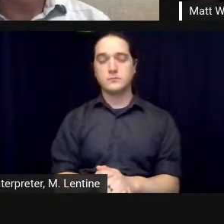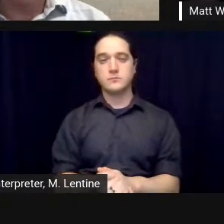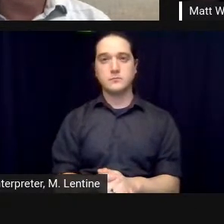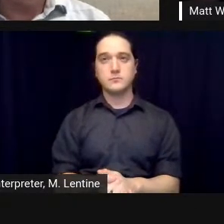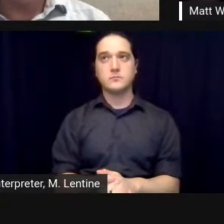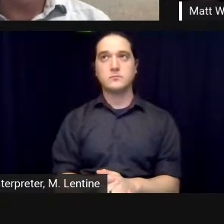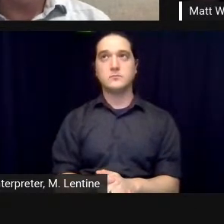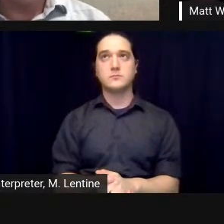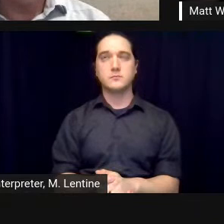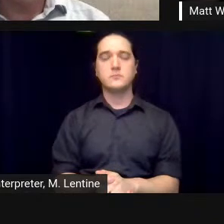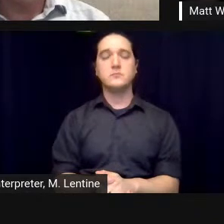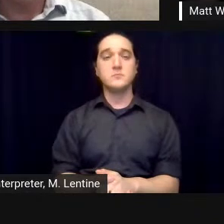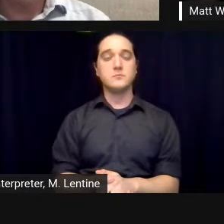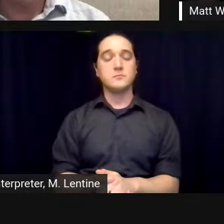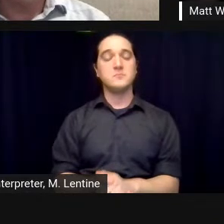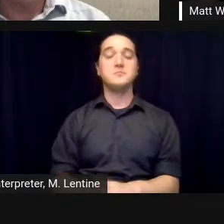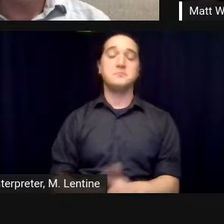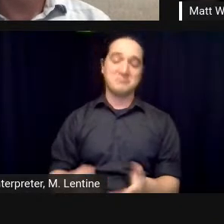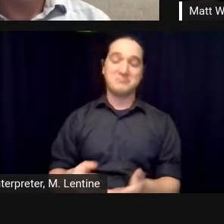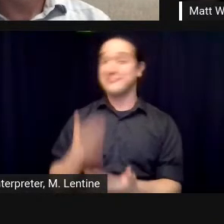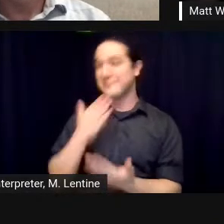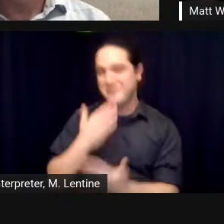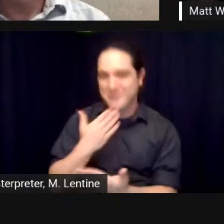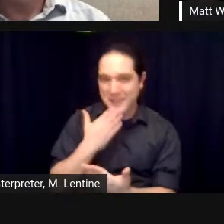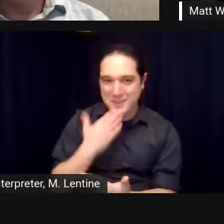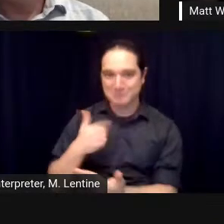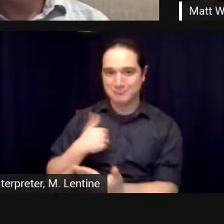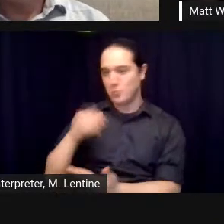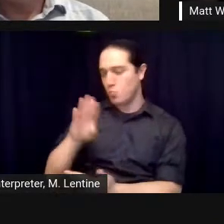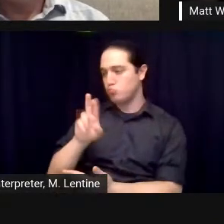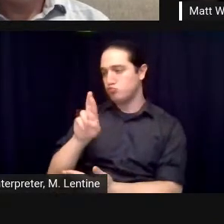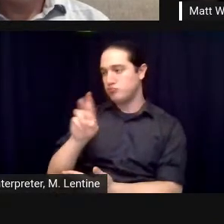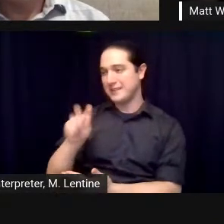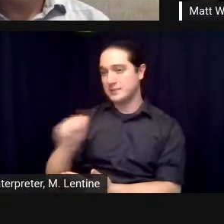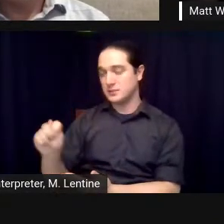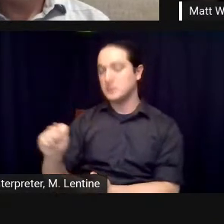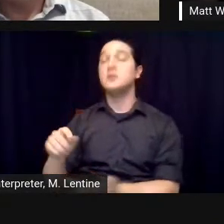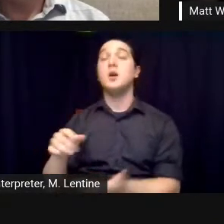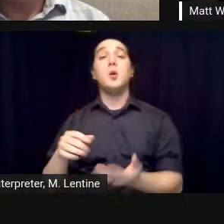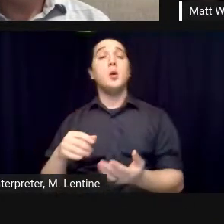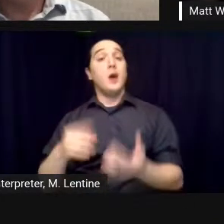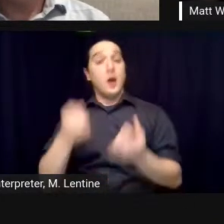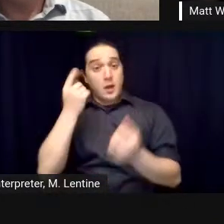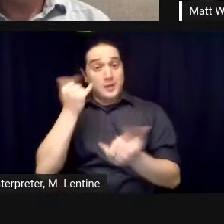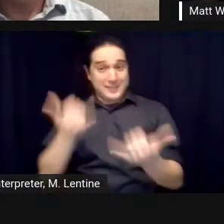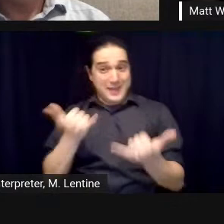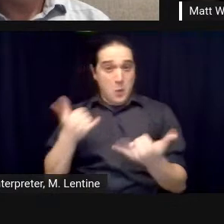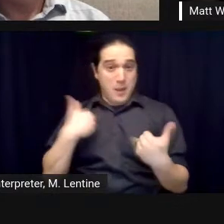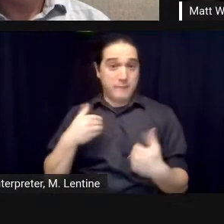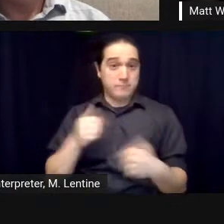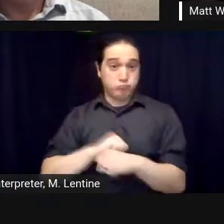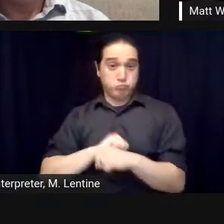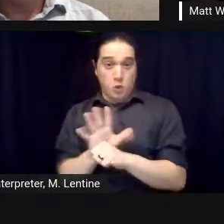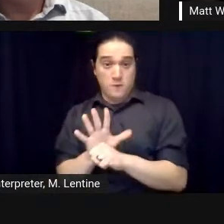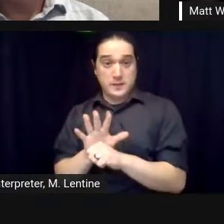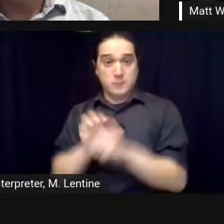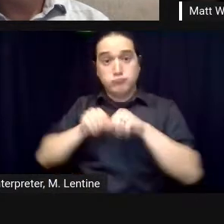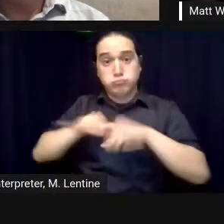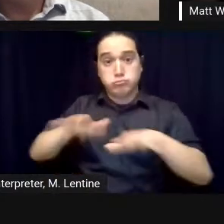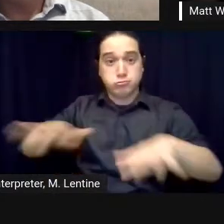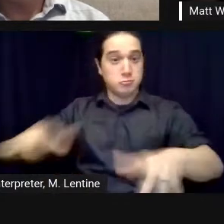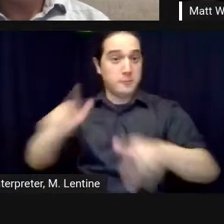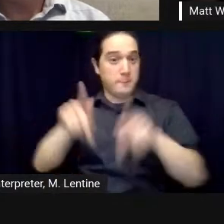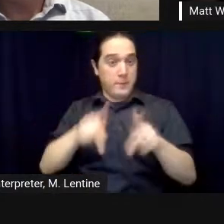social isolation and and in the midst of the coronavirus i mean it's uncanny we we premiered the film at sundance in